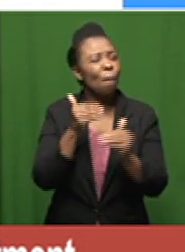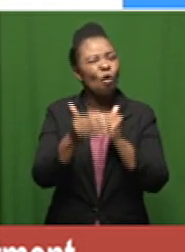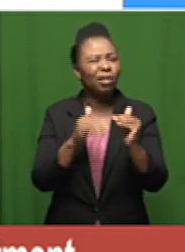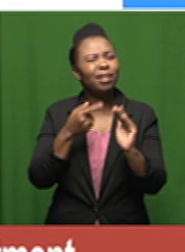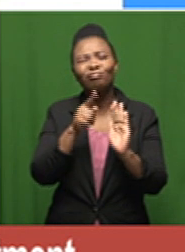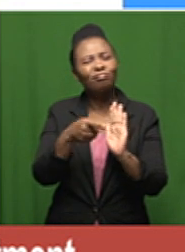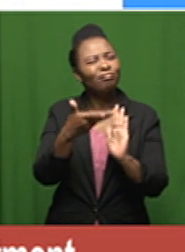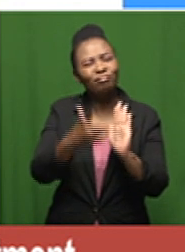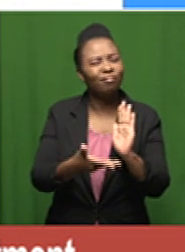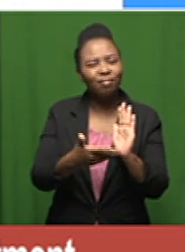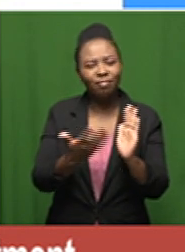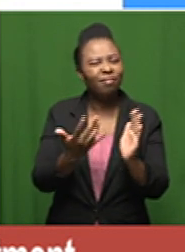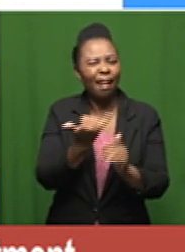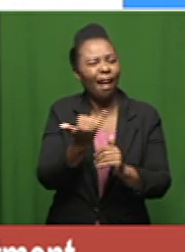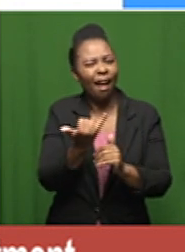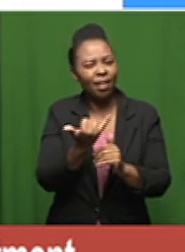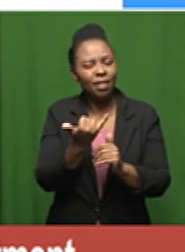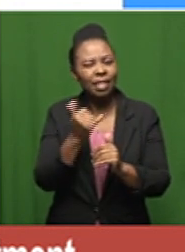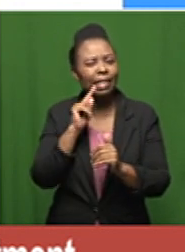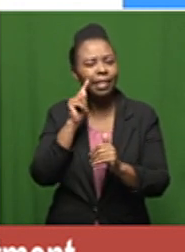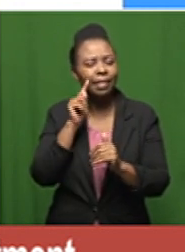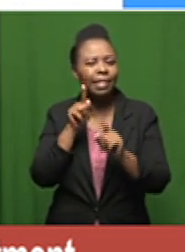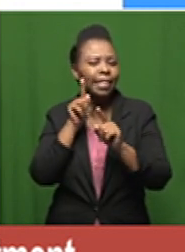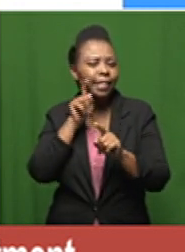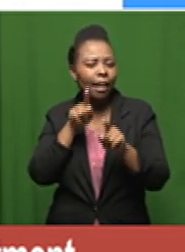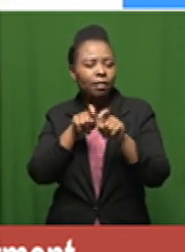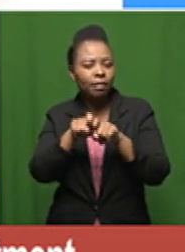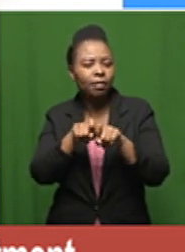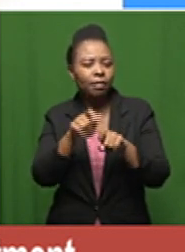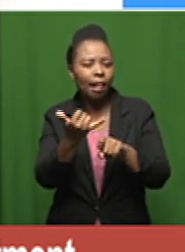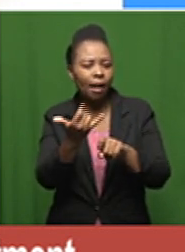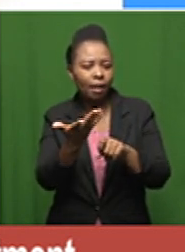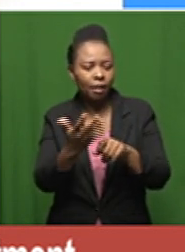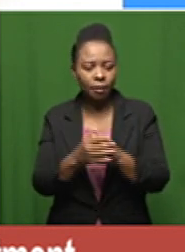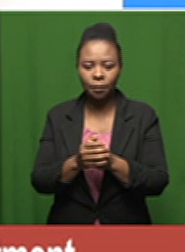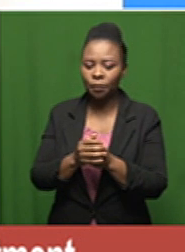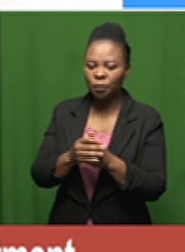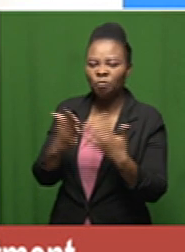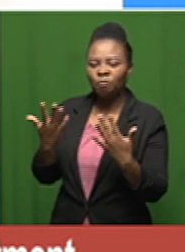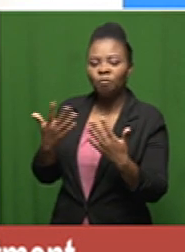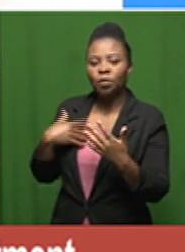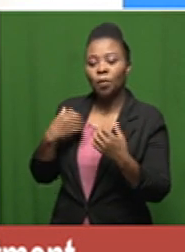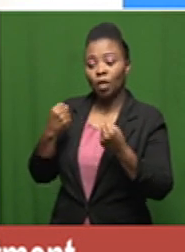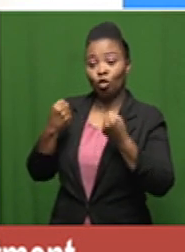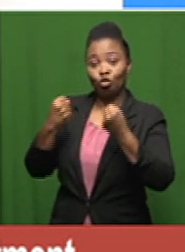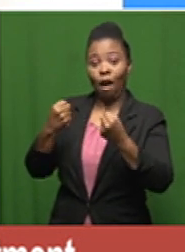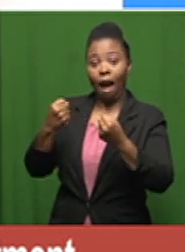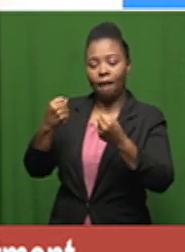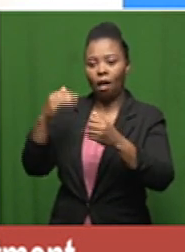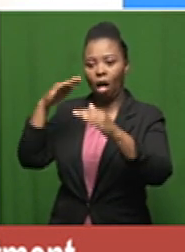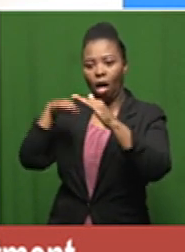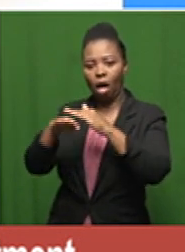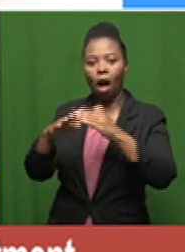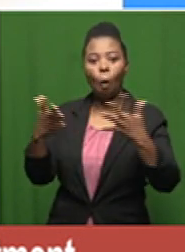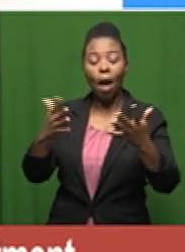fire testing and what type of could you do so this was a drive through at a sports field